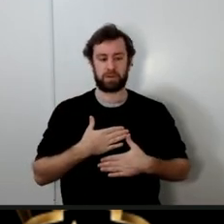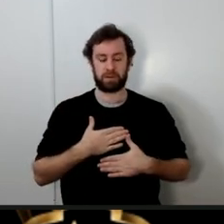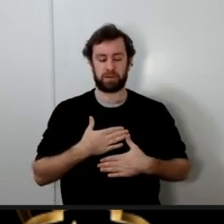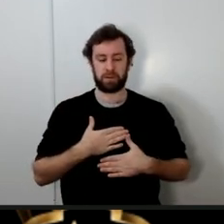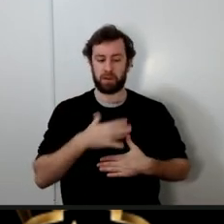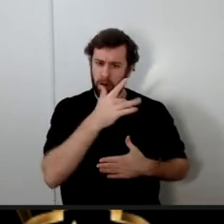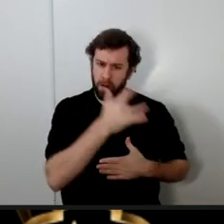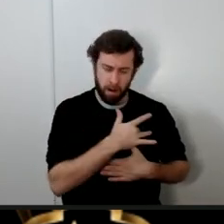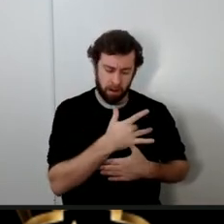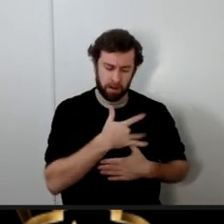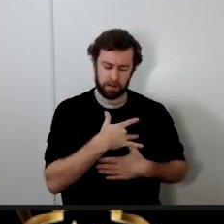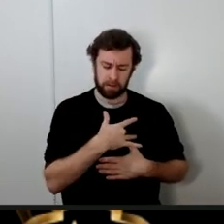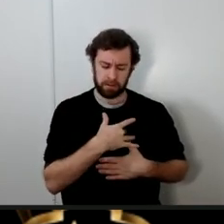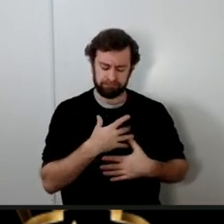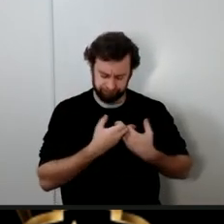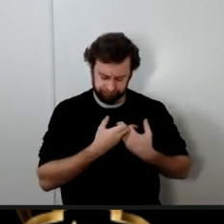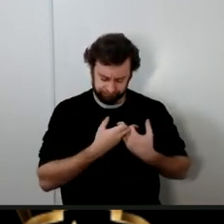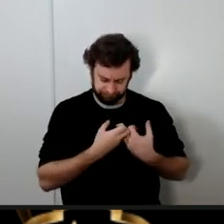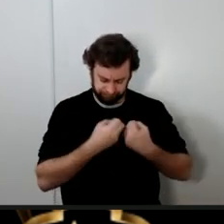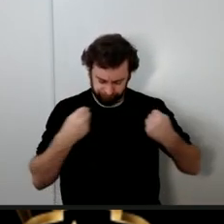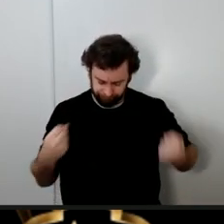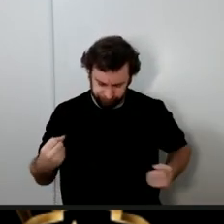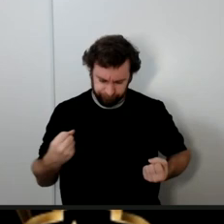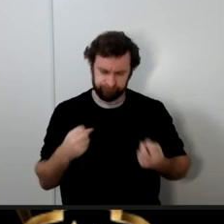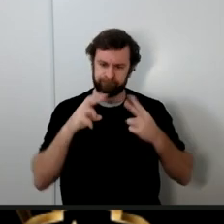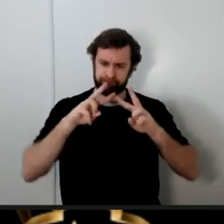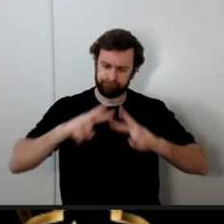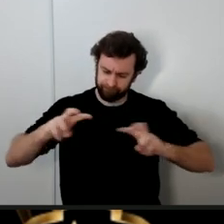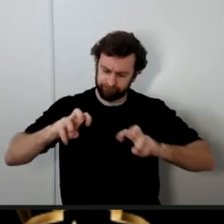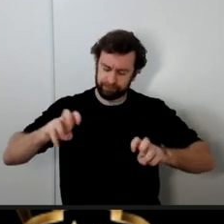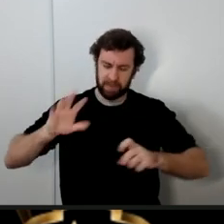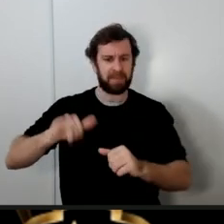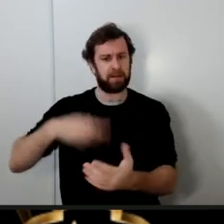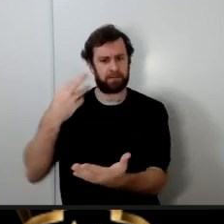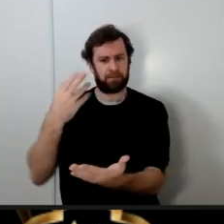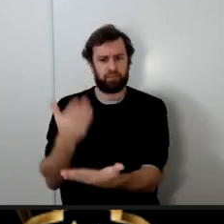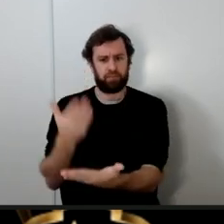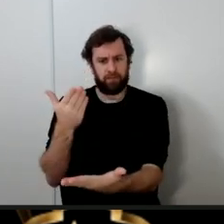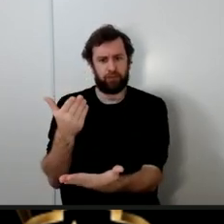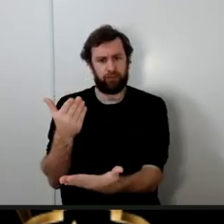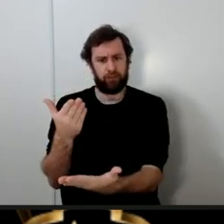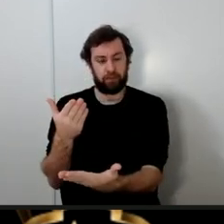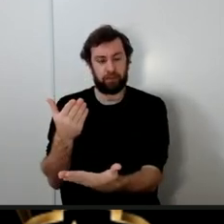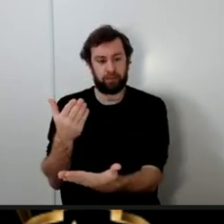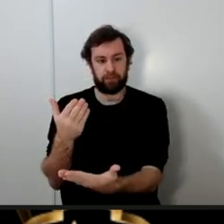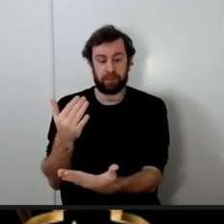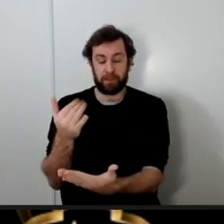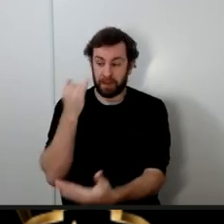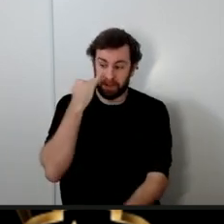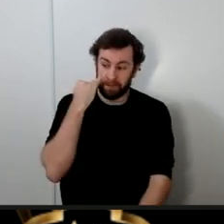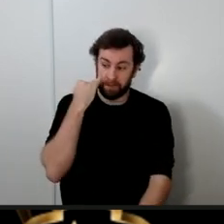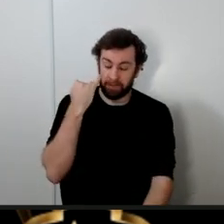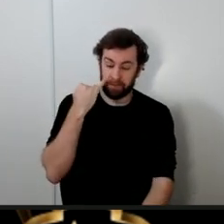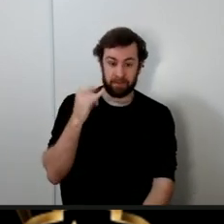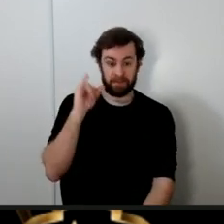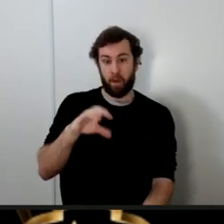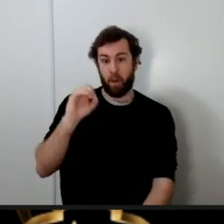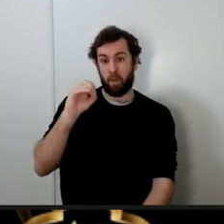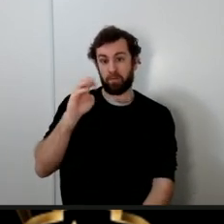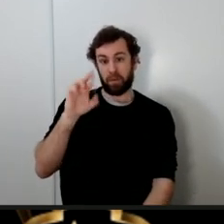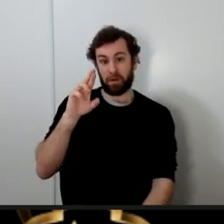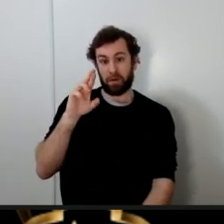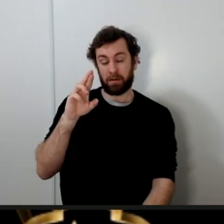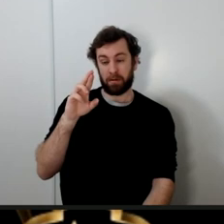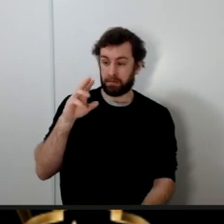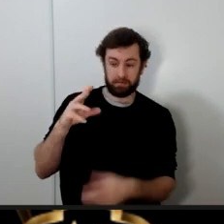examine this piece of evidence here if Umar ibn Khattab is willing to hit the sister